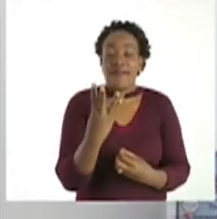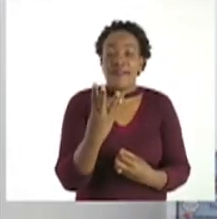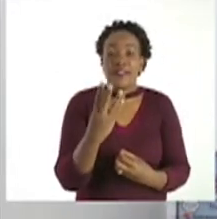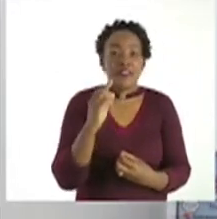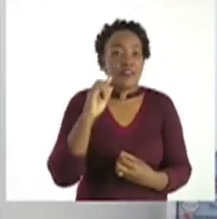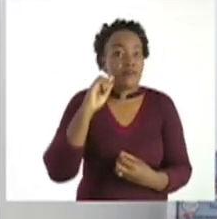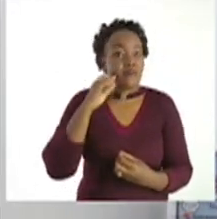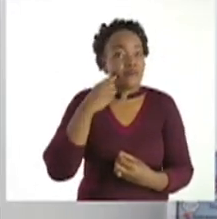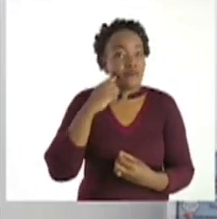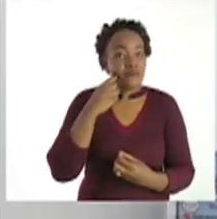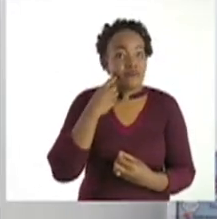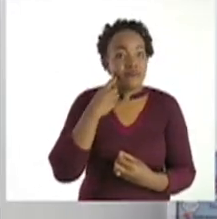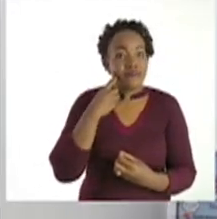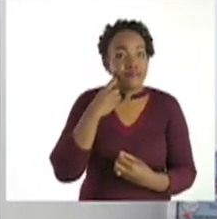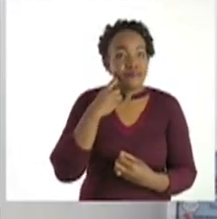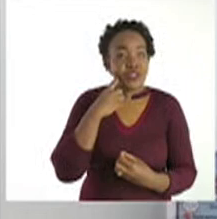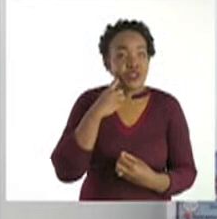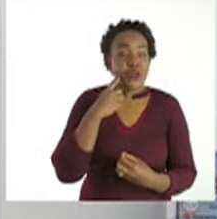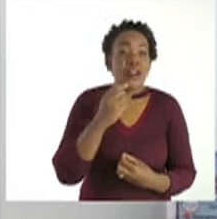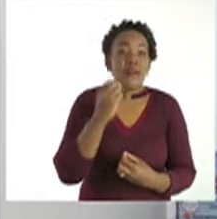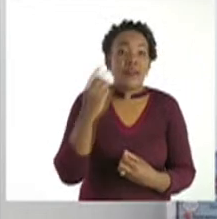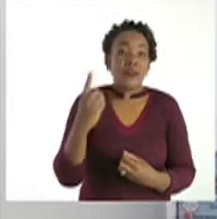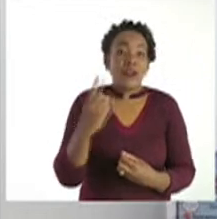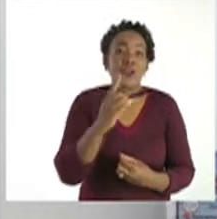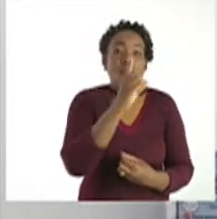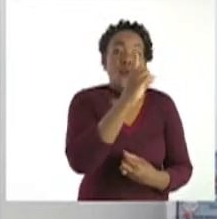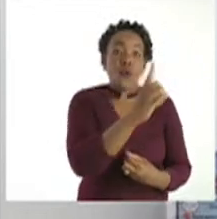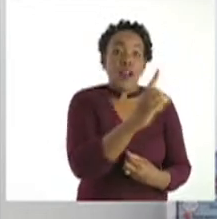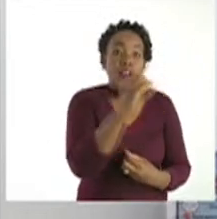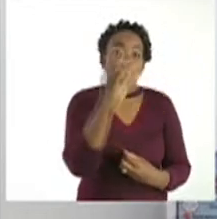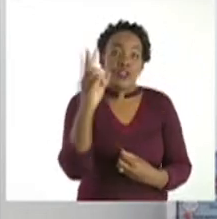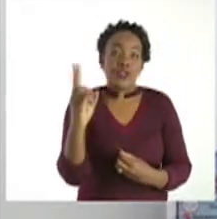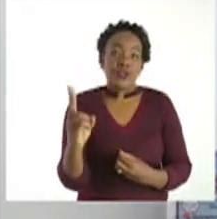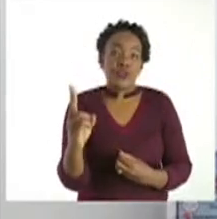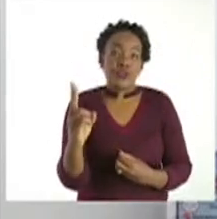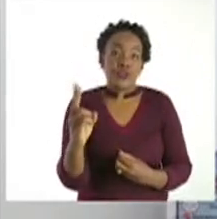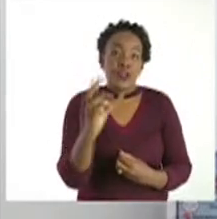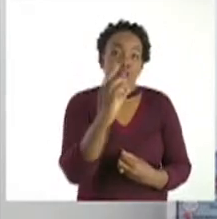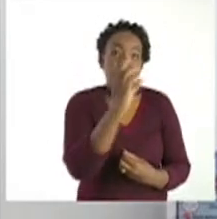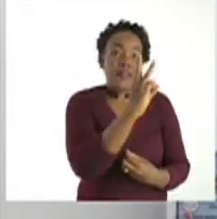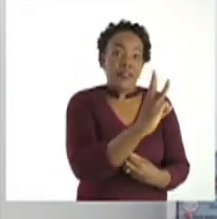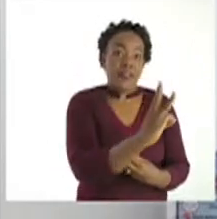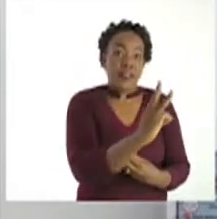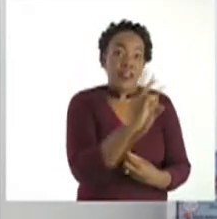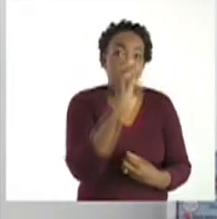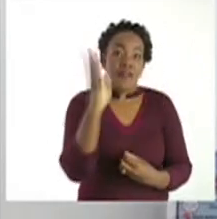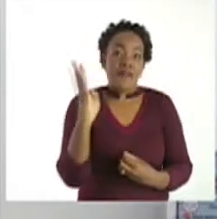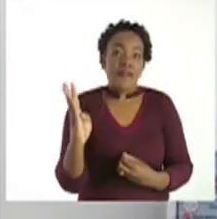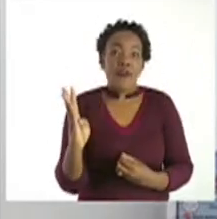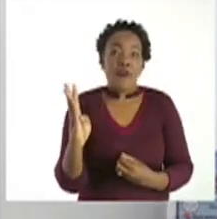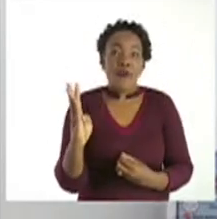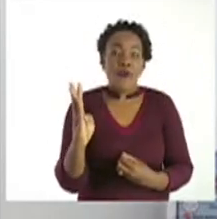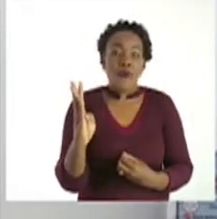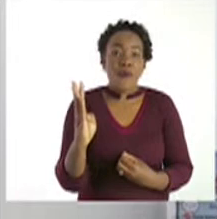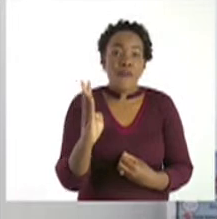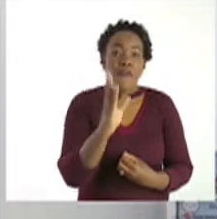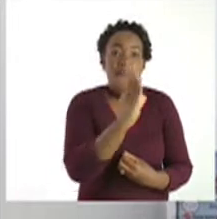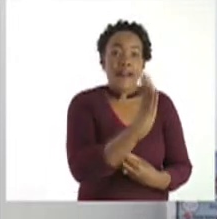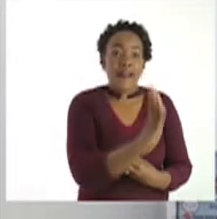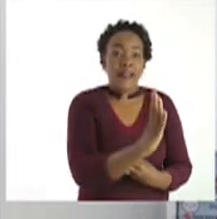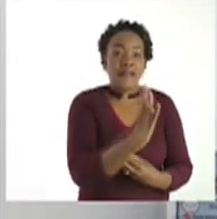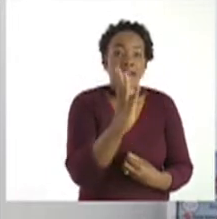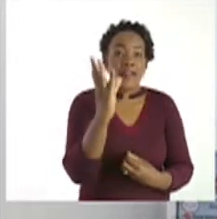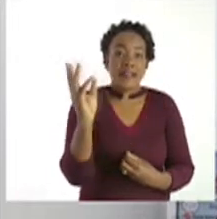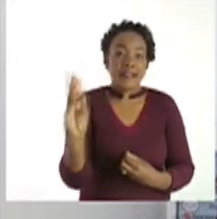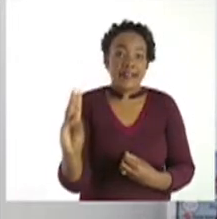We count 1, 2, 3, 4, 5,